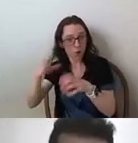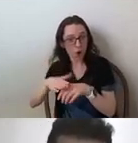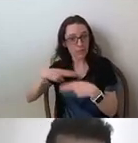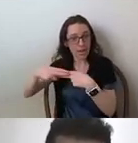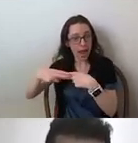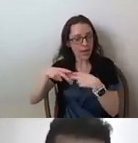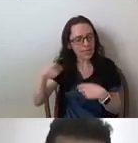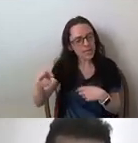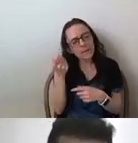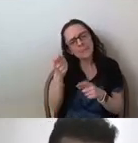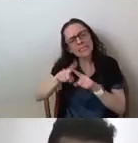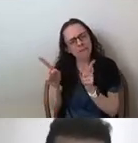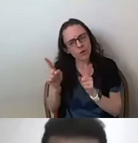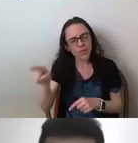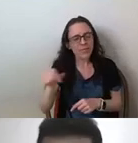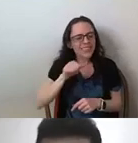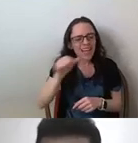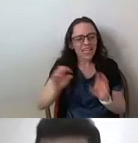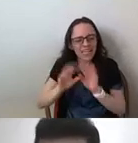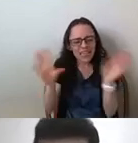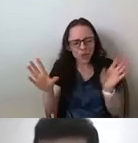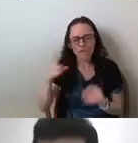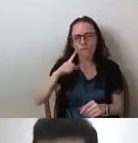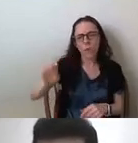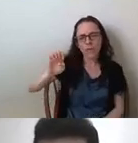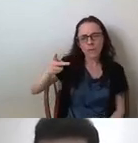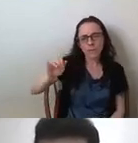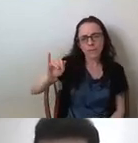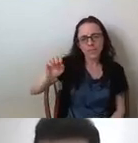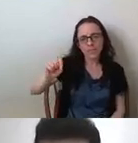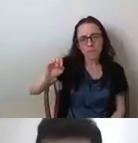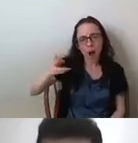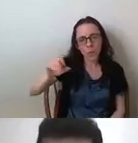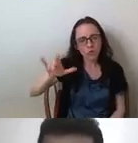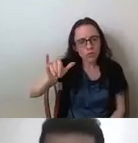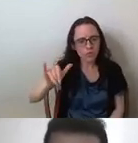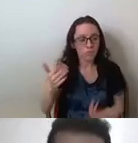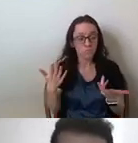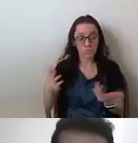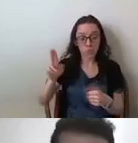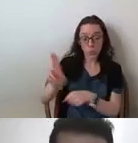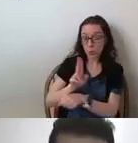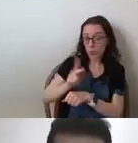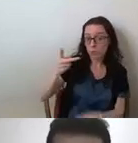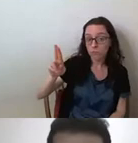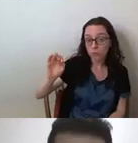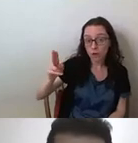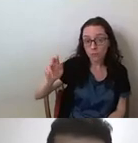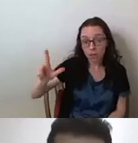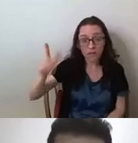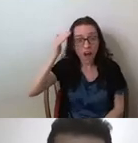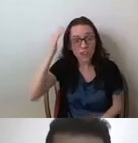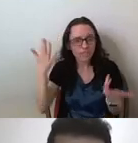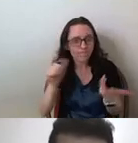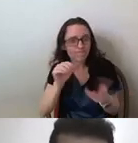know, it's not necessarily clear on an epistemological level, um, whether or not, uh, you know, proximal knowledge is used, but certainly since, um, federal